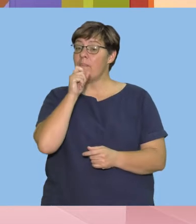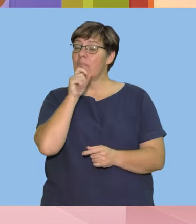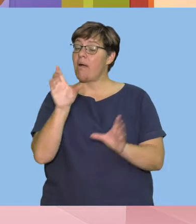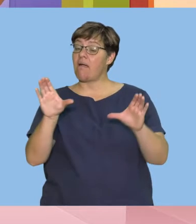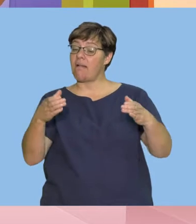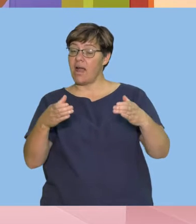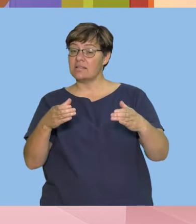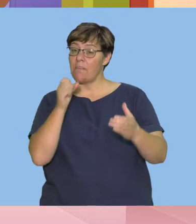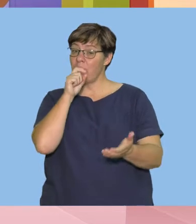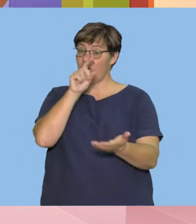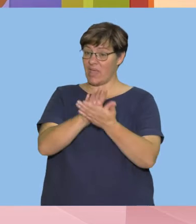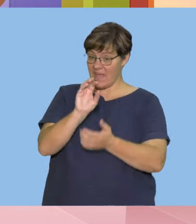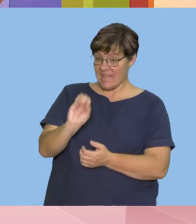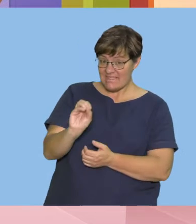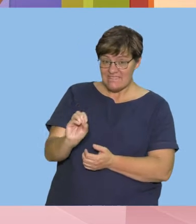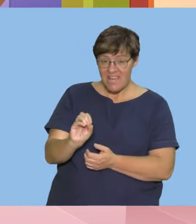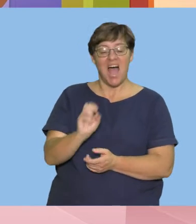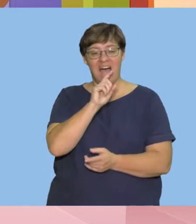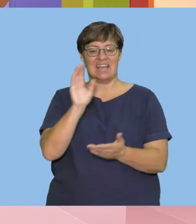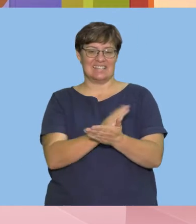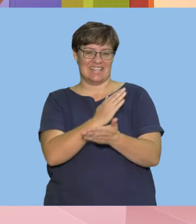class celebrates a birthday this year.